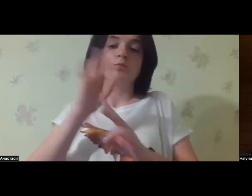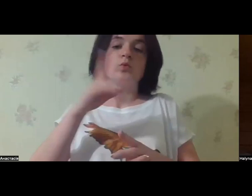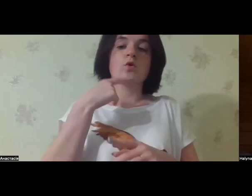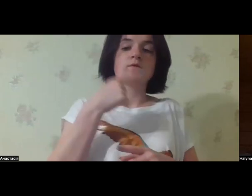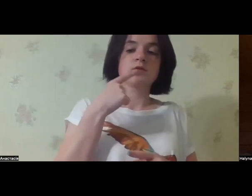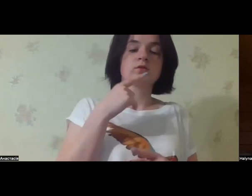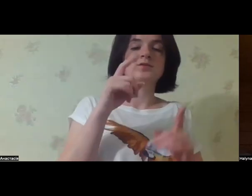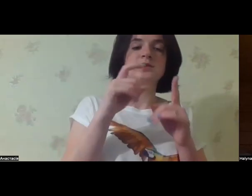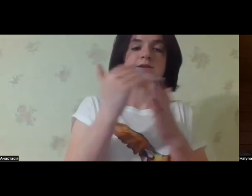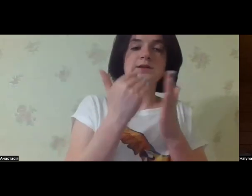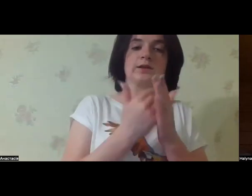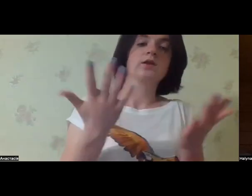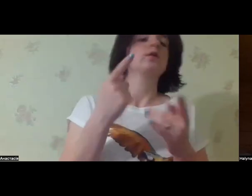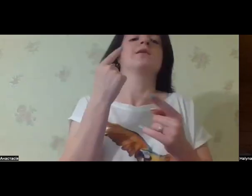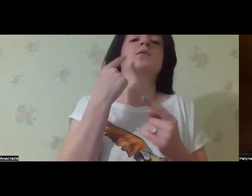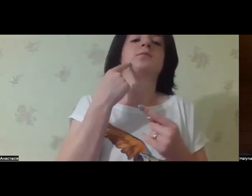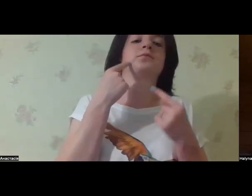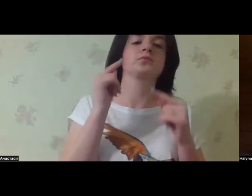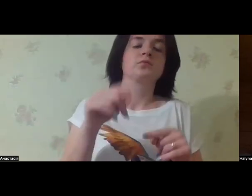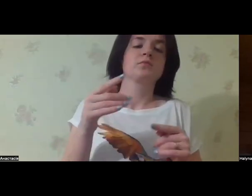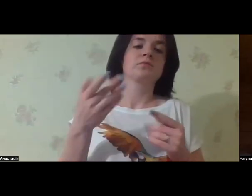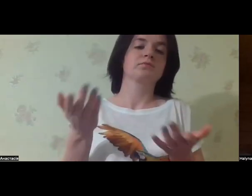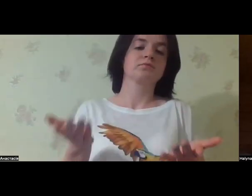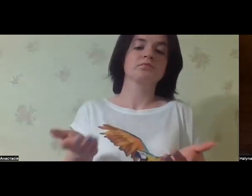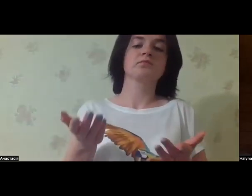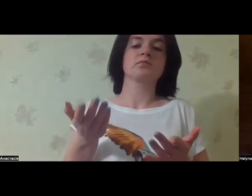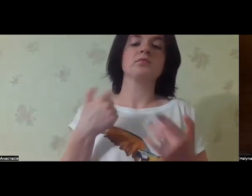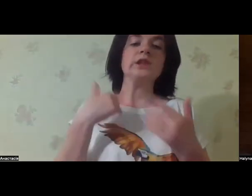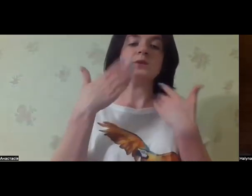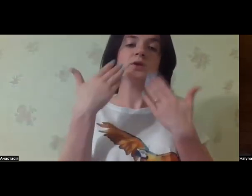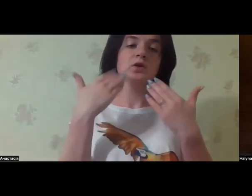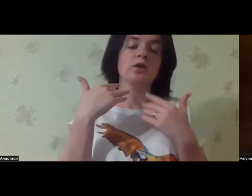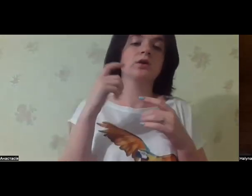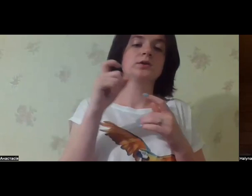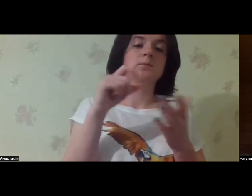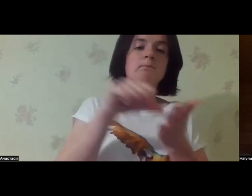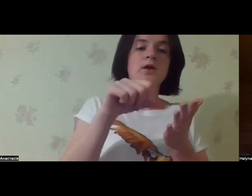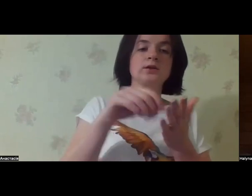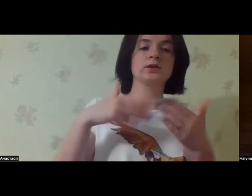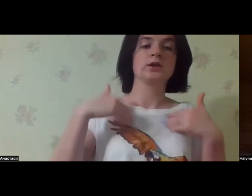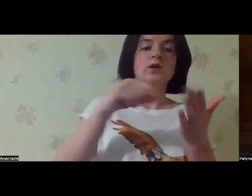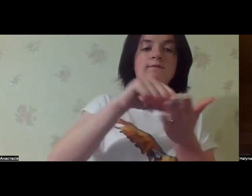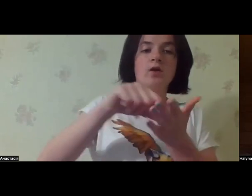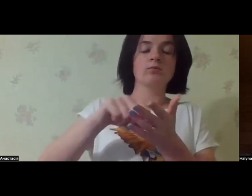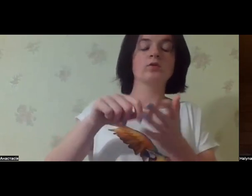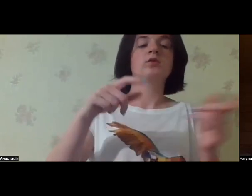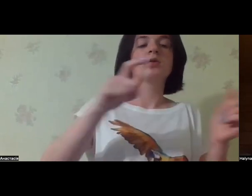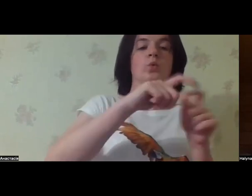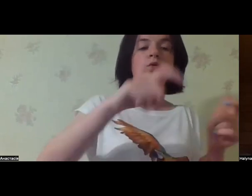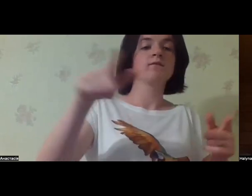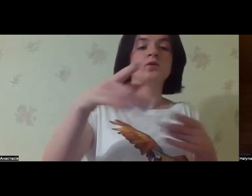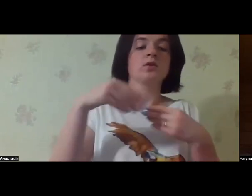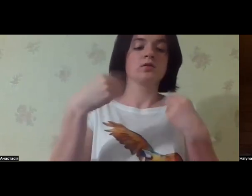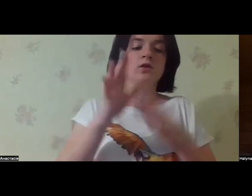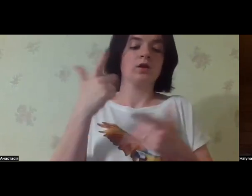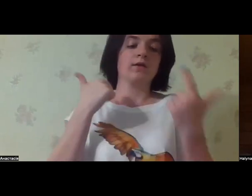I'm not going to talk about the corruption schemes that I'm popping up, and the fact that I was talking to